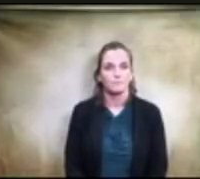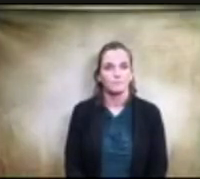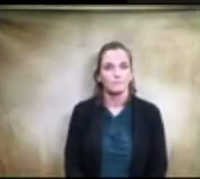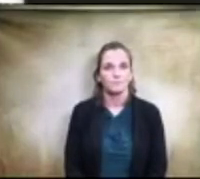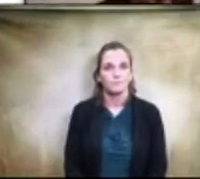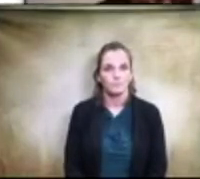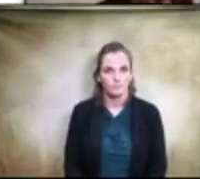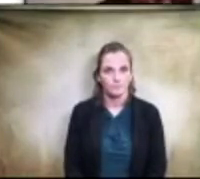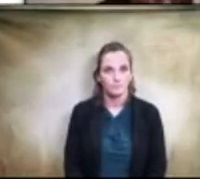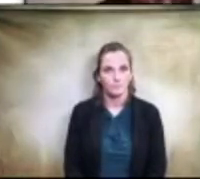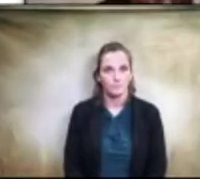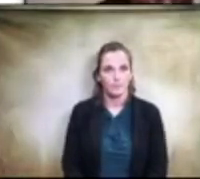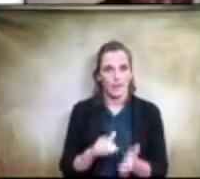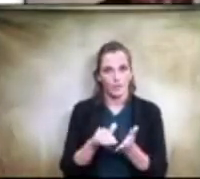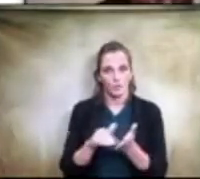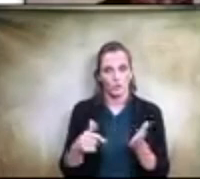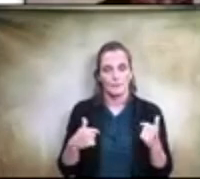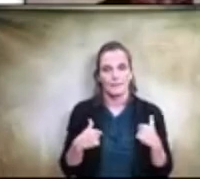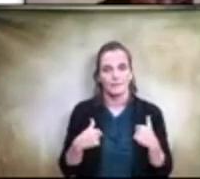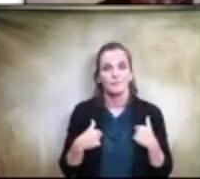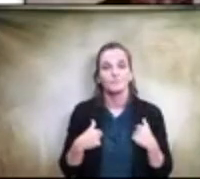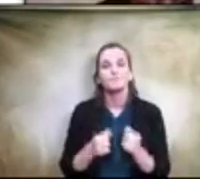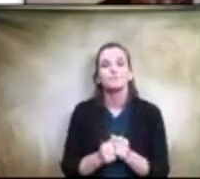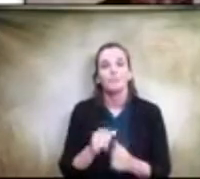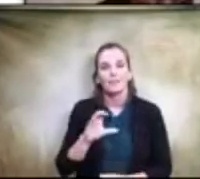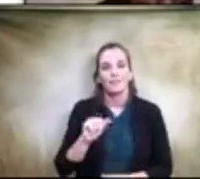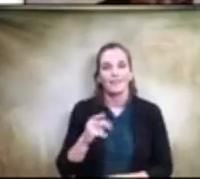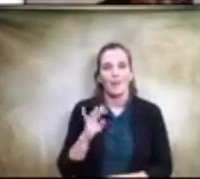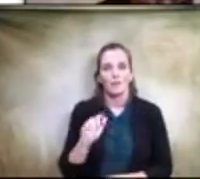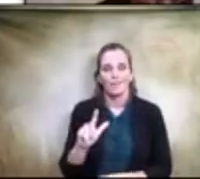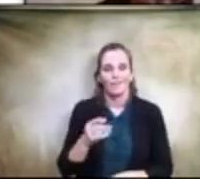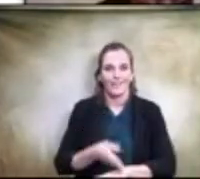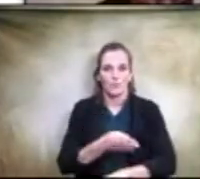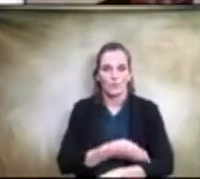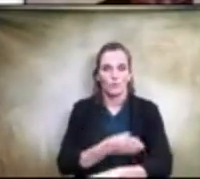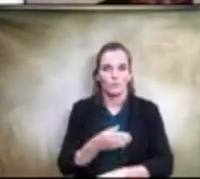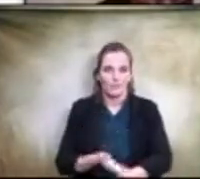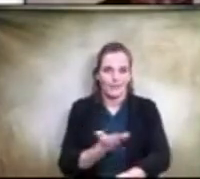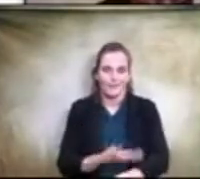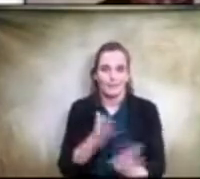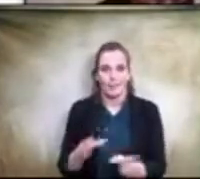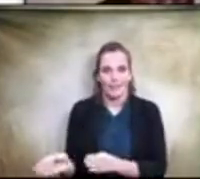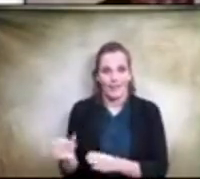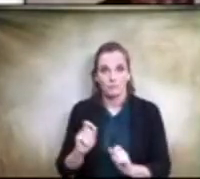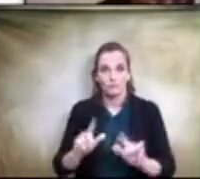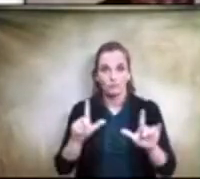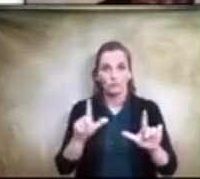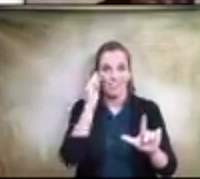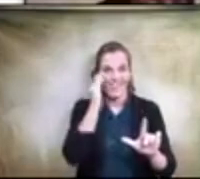Excuse me, the Capital Improvement Plan, which should be coming up, is an information item